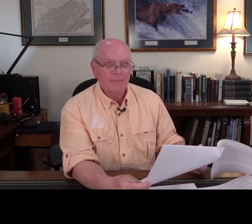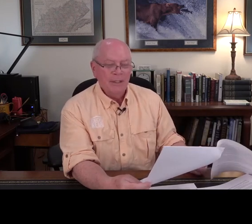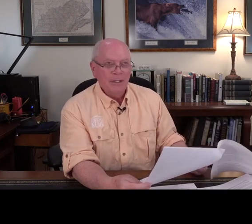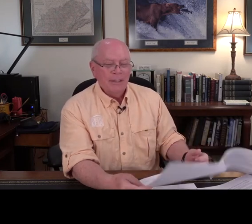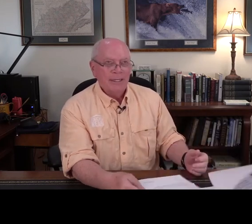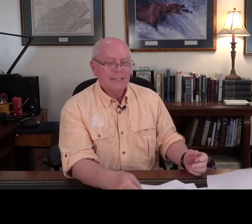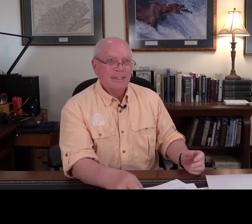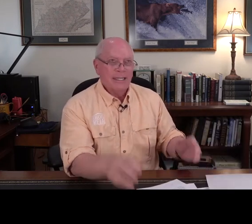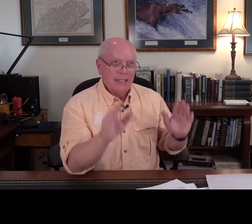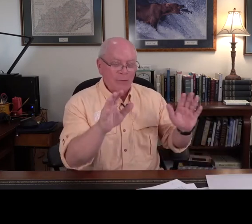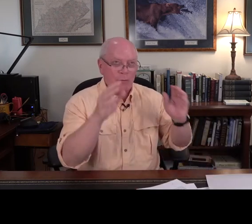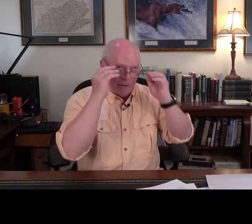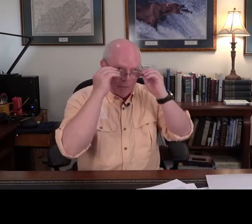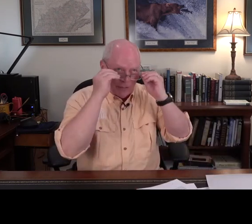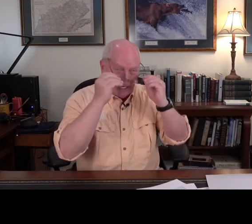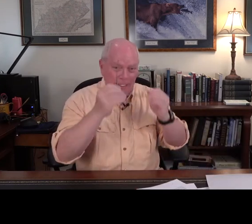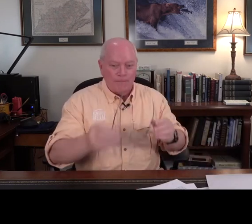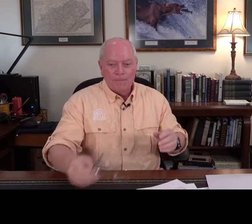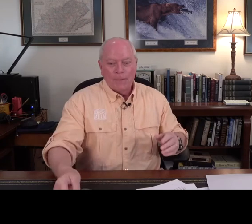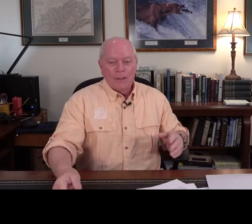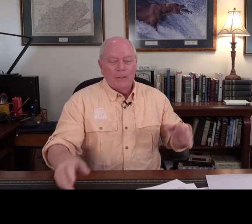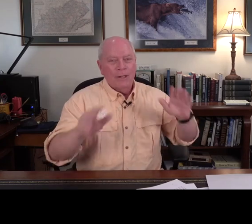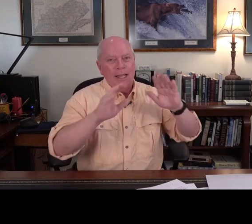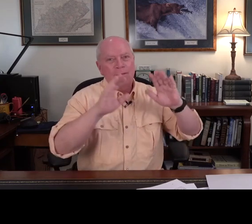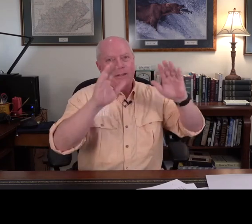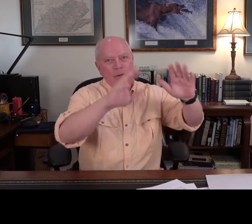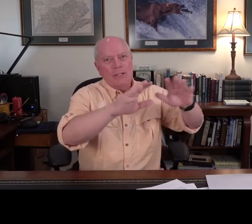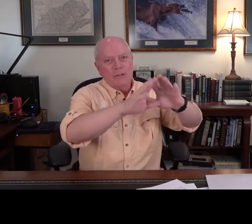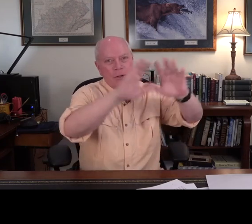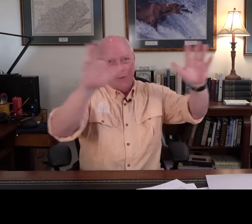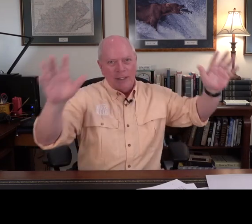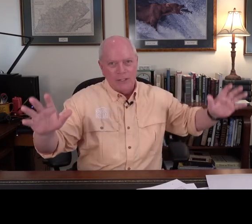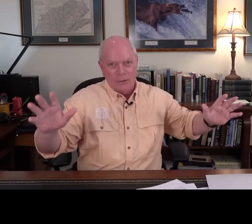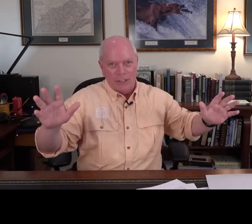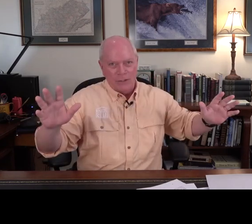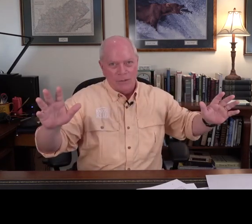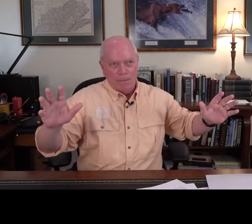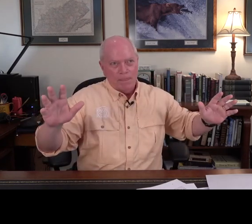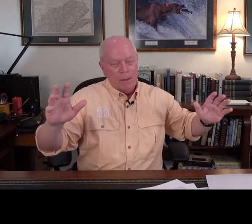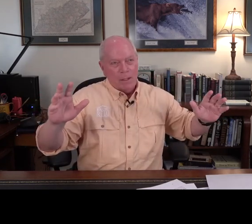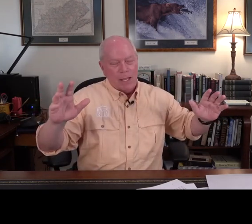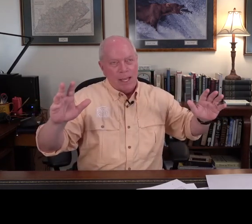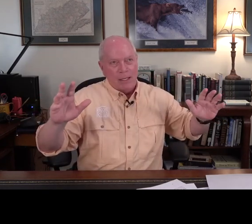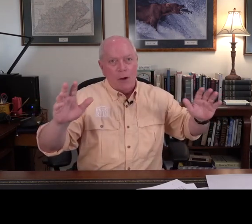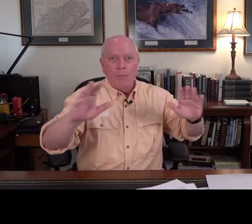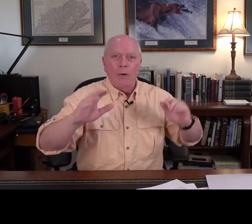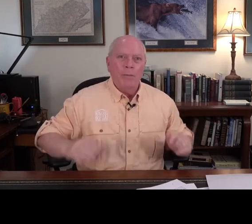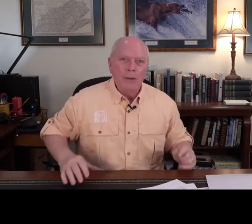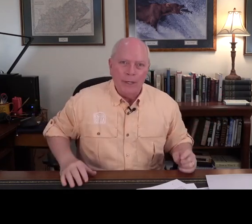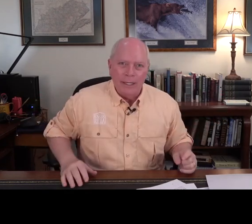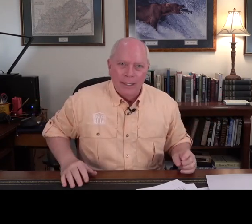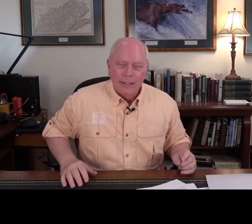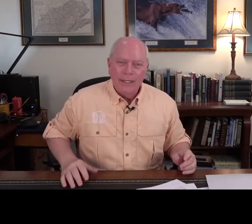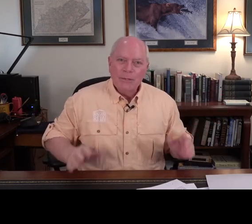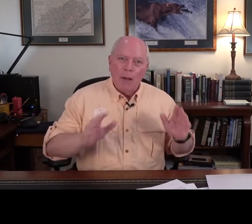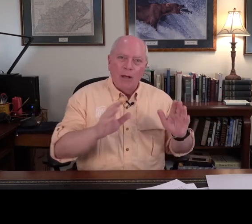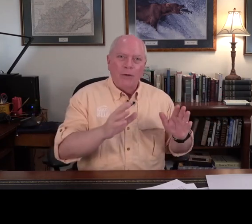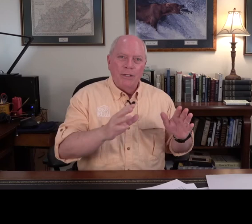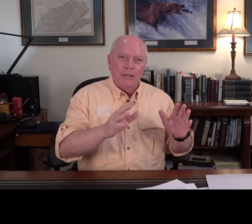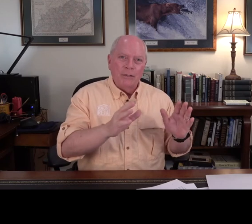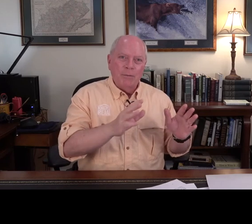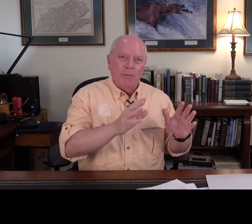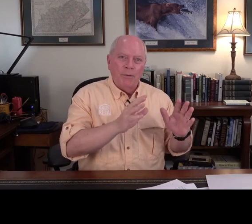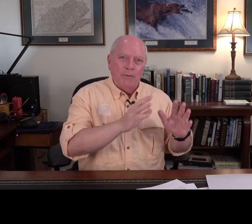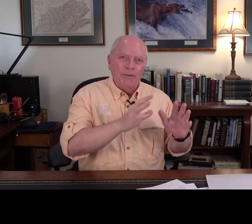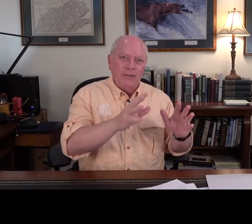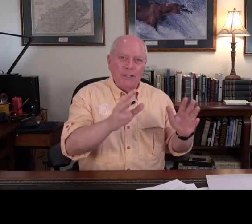now let's just think that through that for a second they're going to have these hotels they're going to rent these hotels and oh oh by the way these small